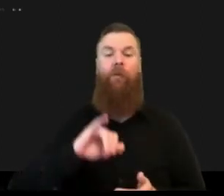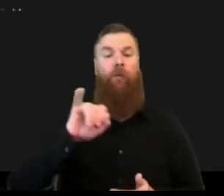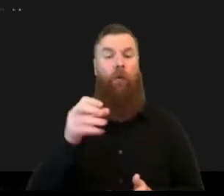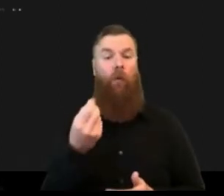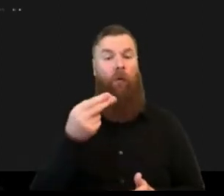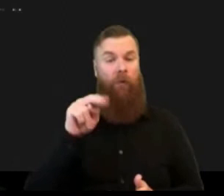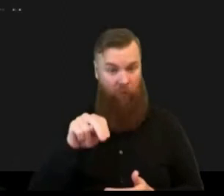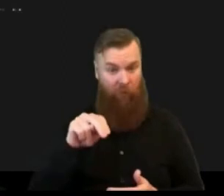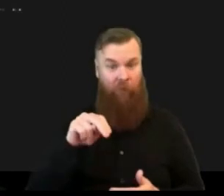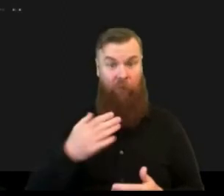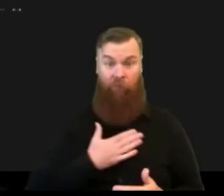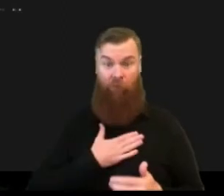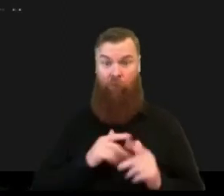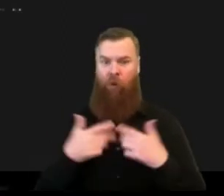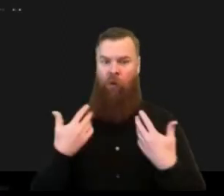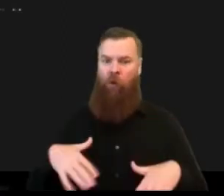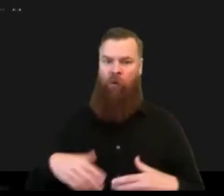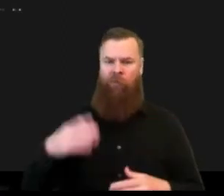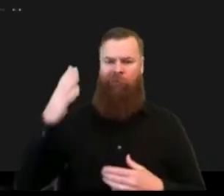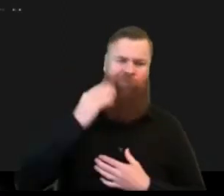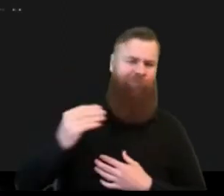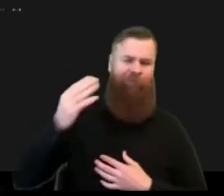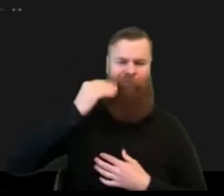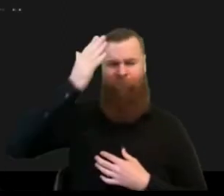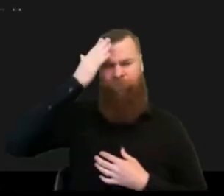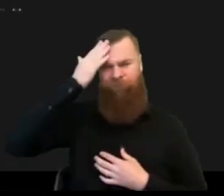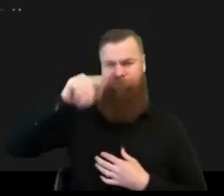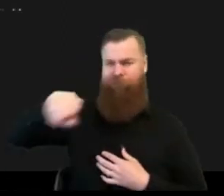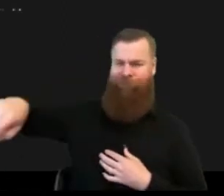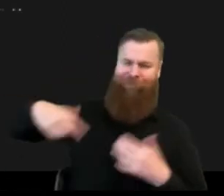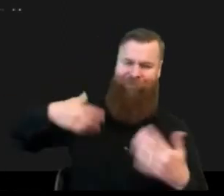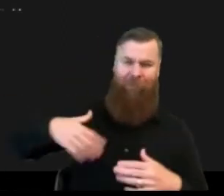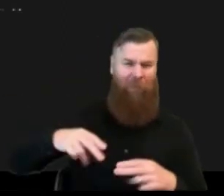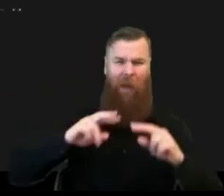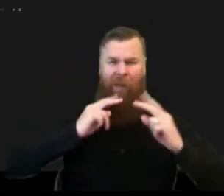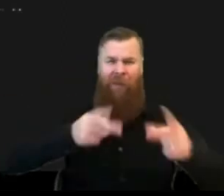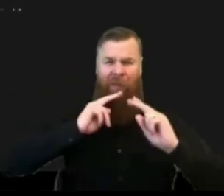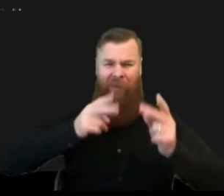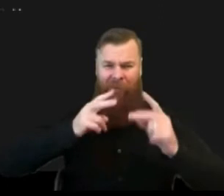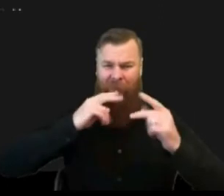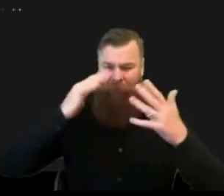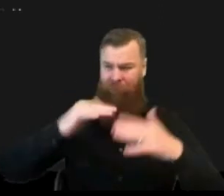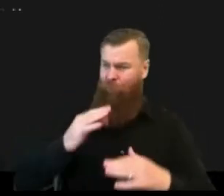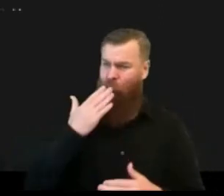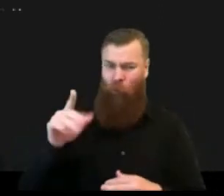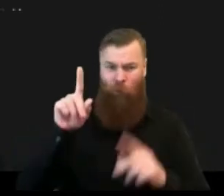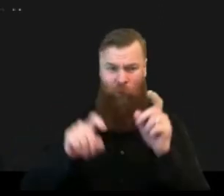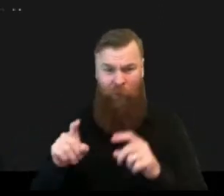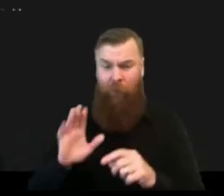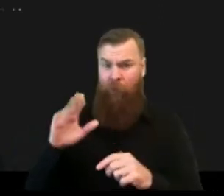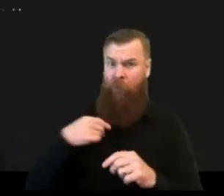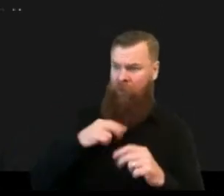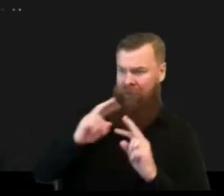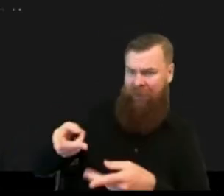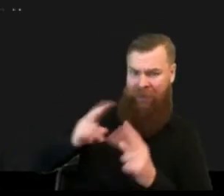questions and also managed to touch on on some of the questions marianella mentioned as well um i i think in addition to the great information